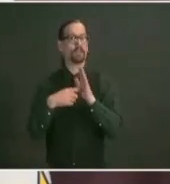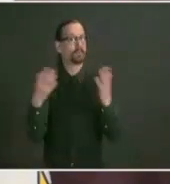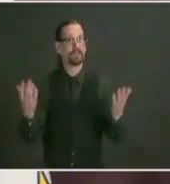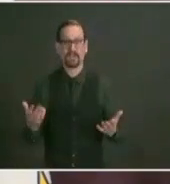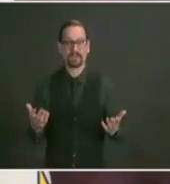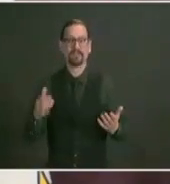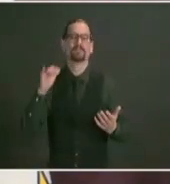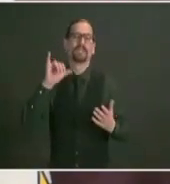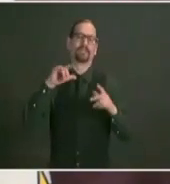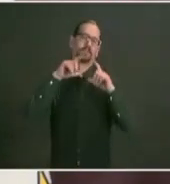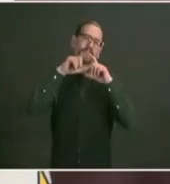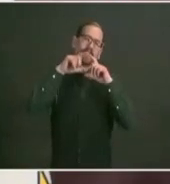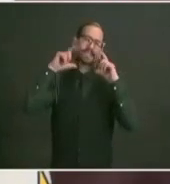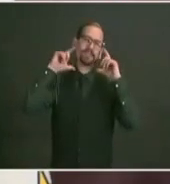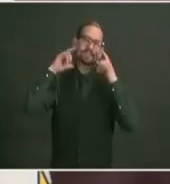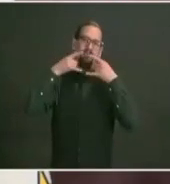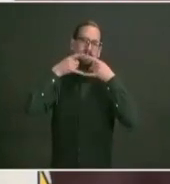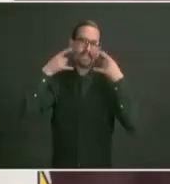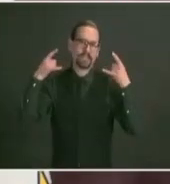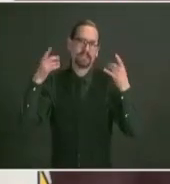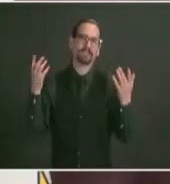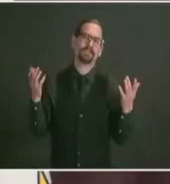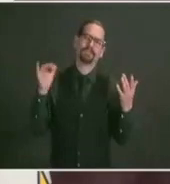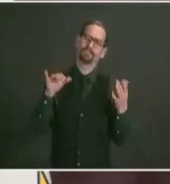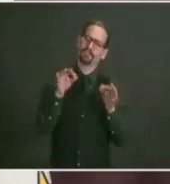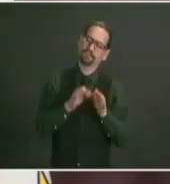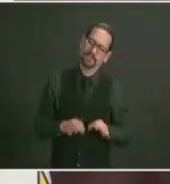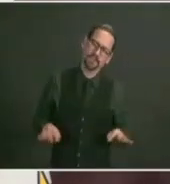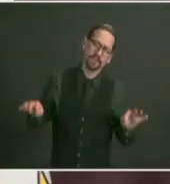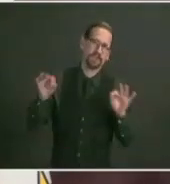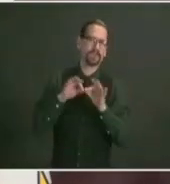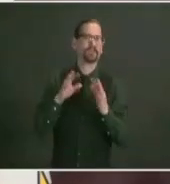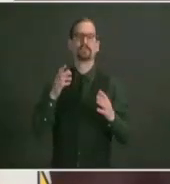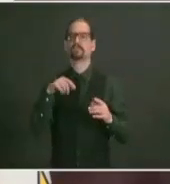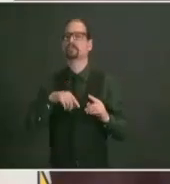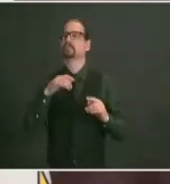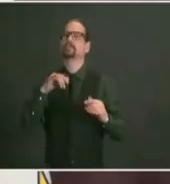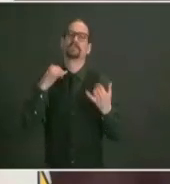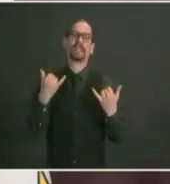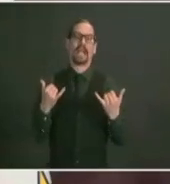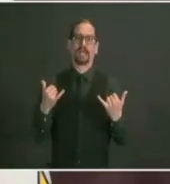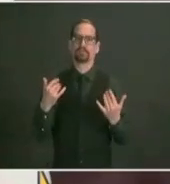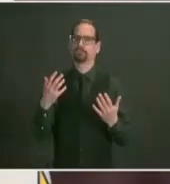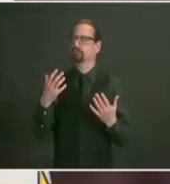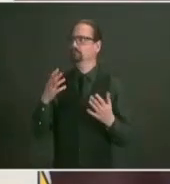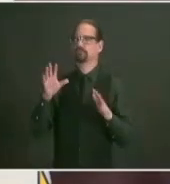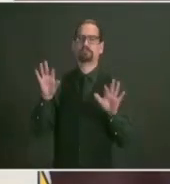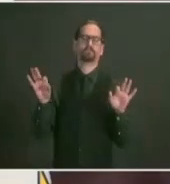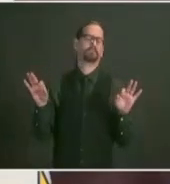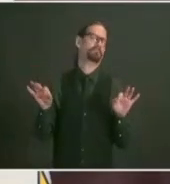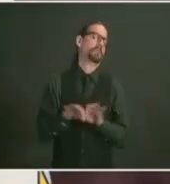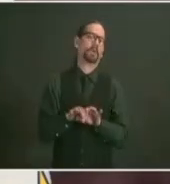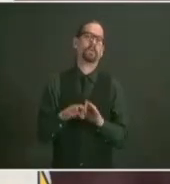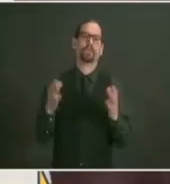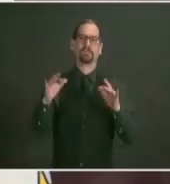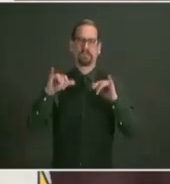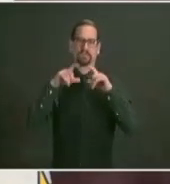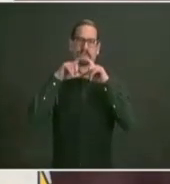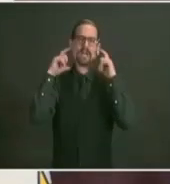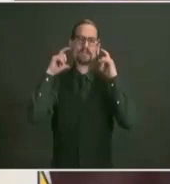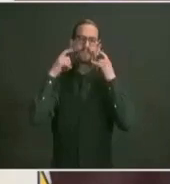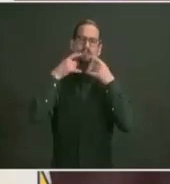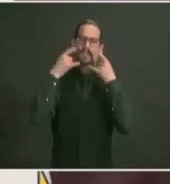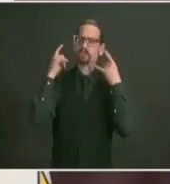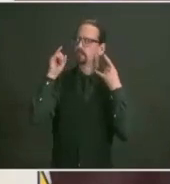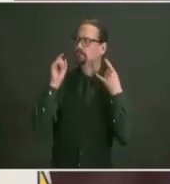critical even more so now than ever it's the place that i keep bringing us back